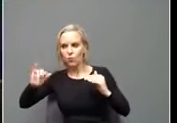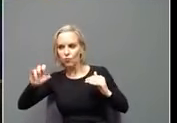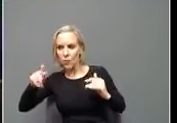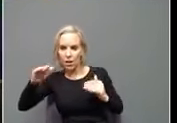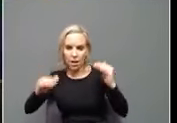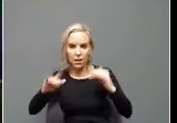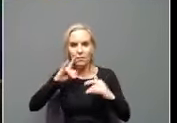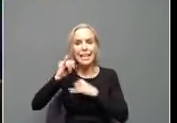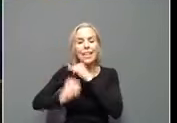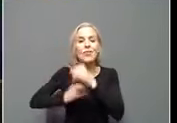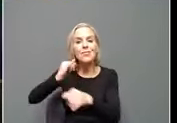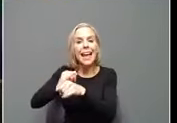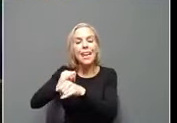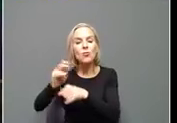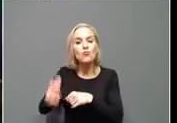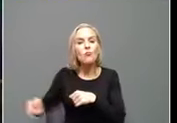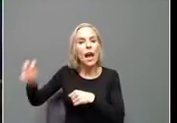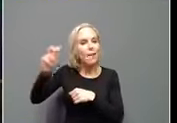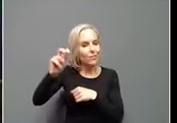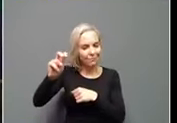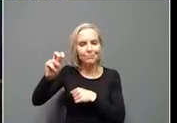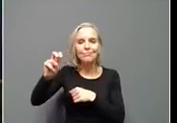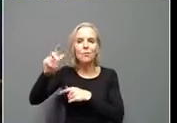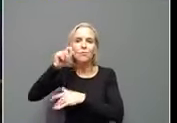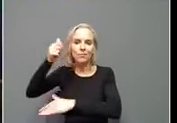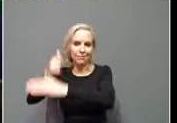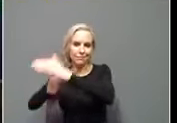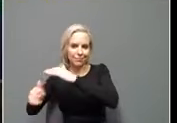travel is going to fall in that as well.